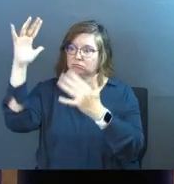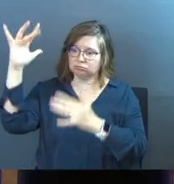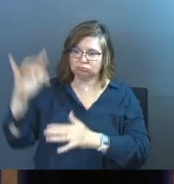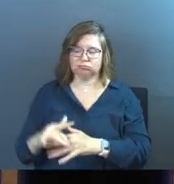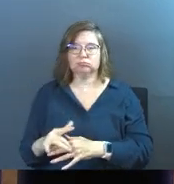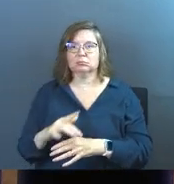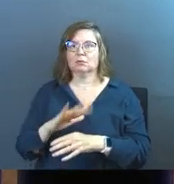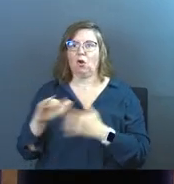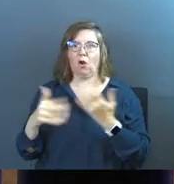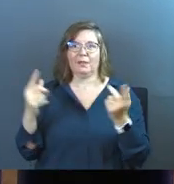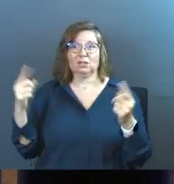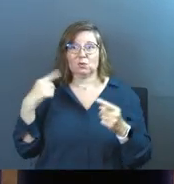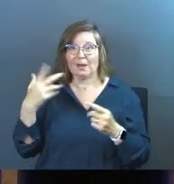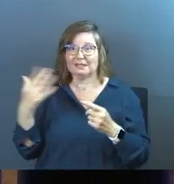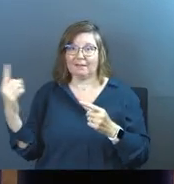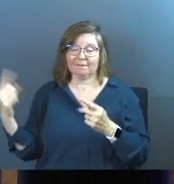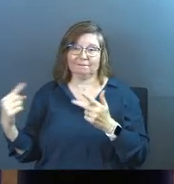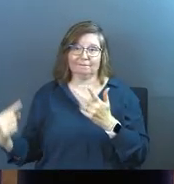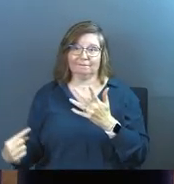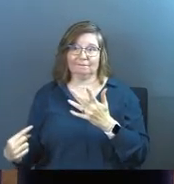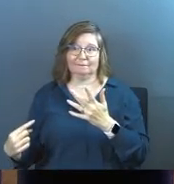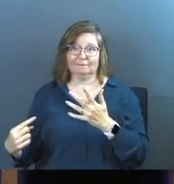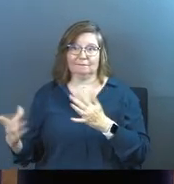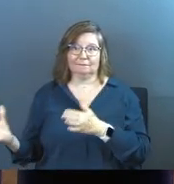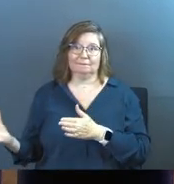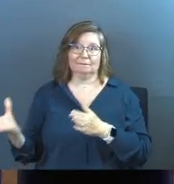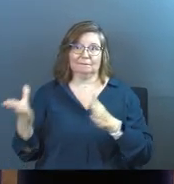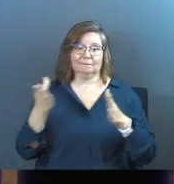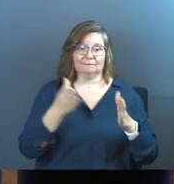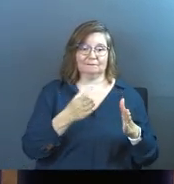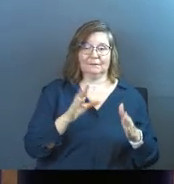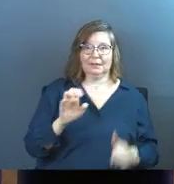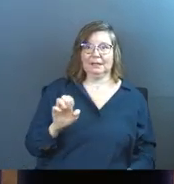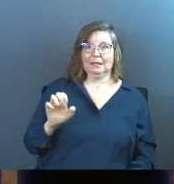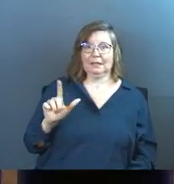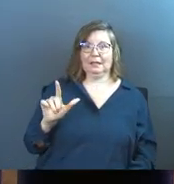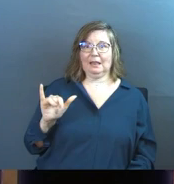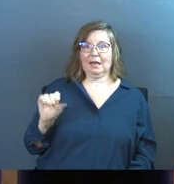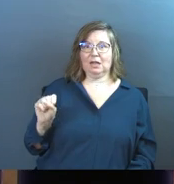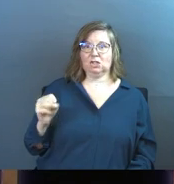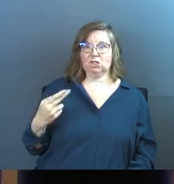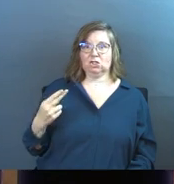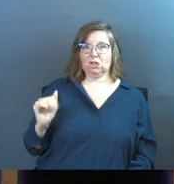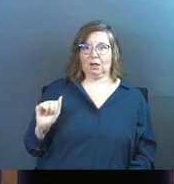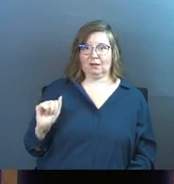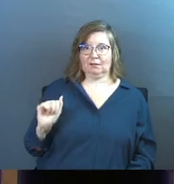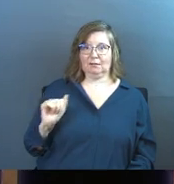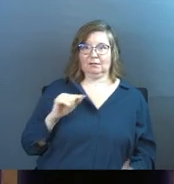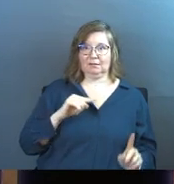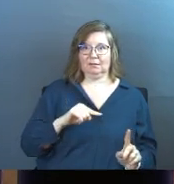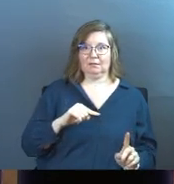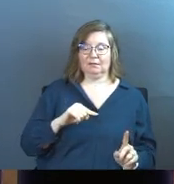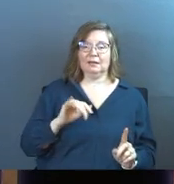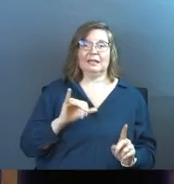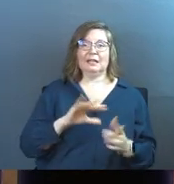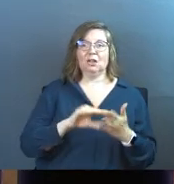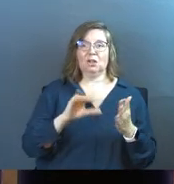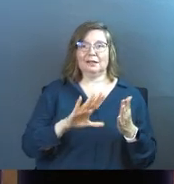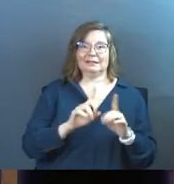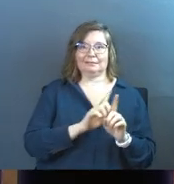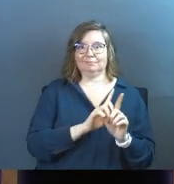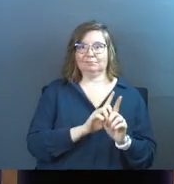He did all this crazy stuff. And then his Padawan learner is Elisha. For you non-Star Wars person, that's like a